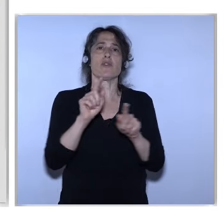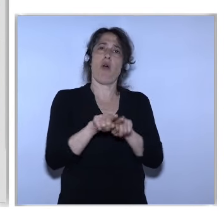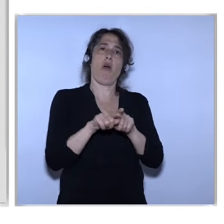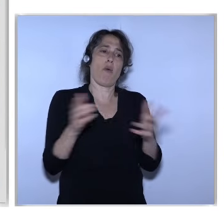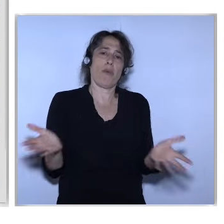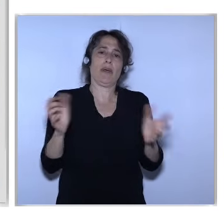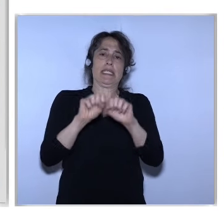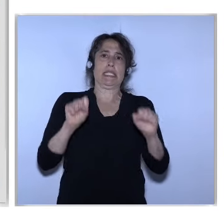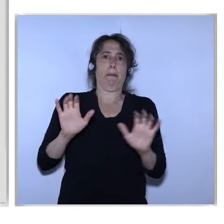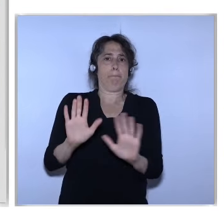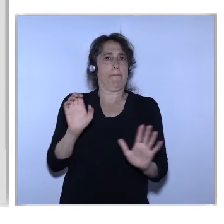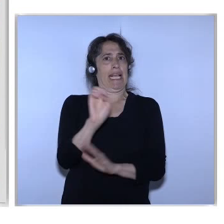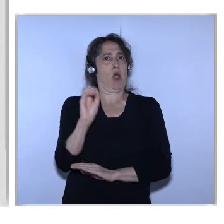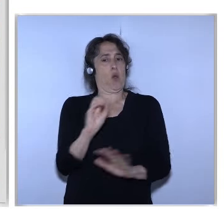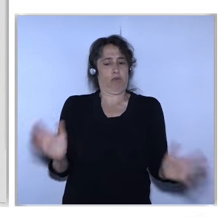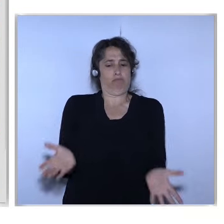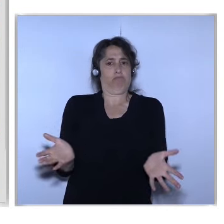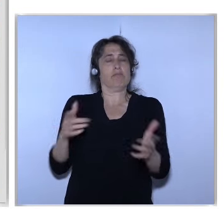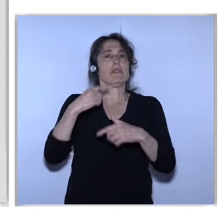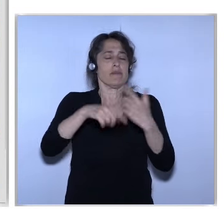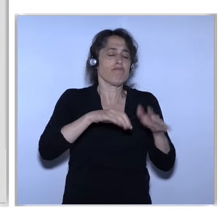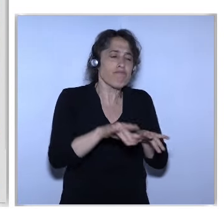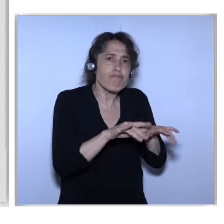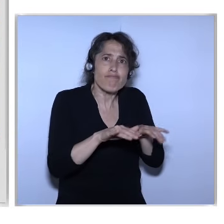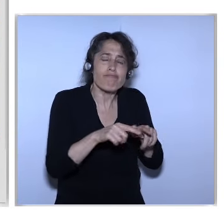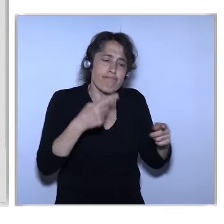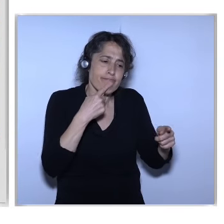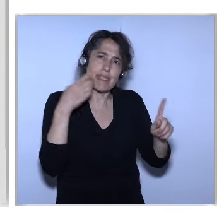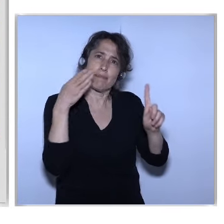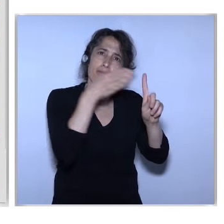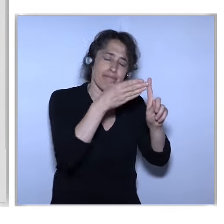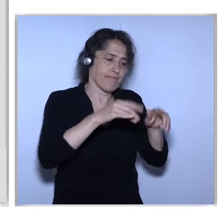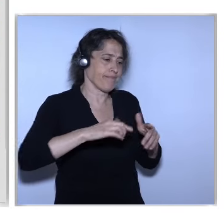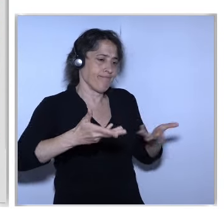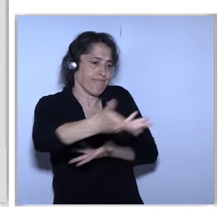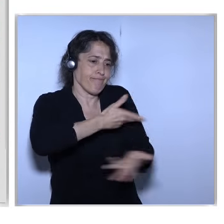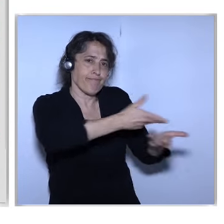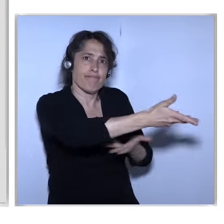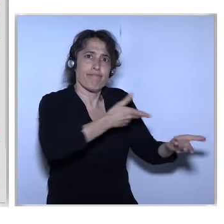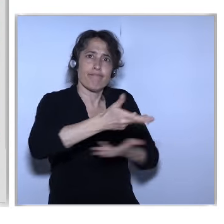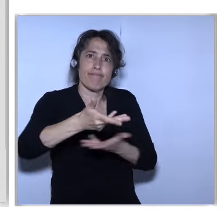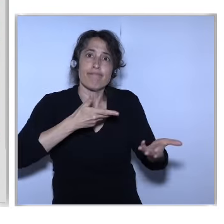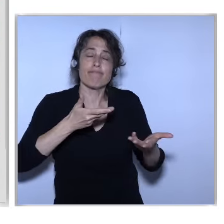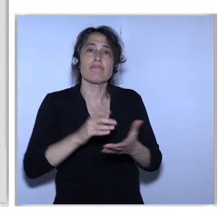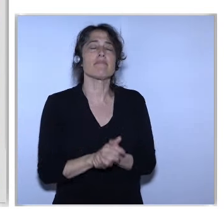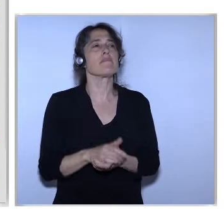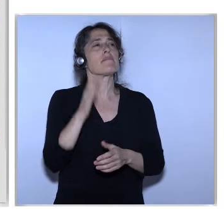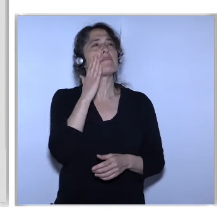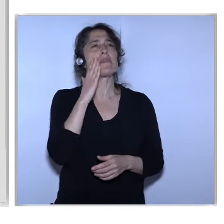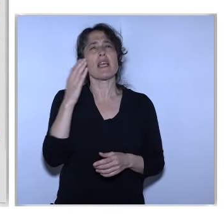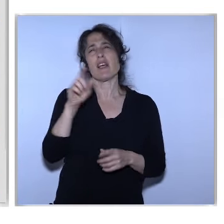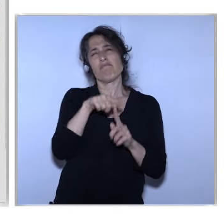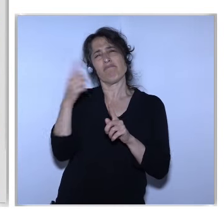Participating In The Annual Baltic Sea Strategy Forum In Jurmala